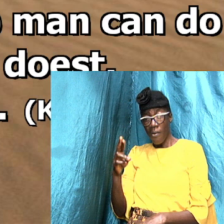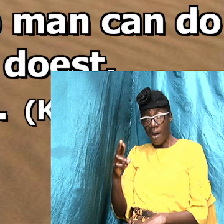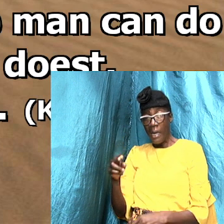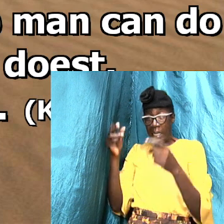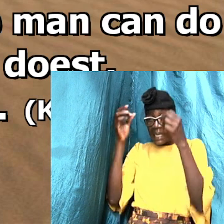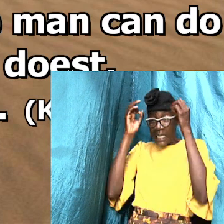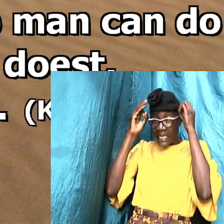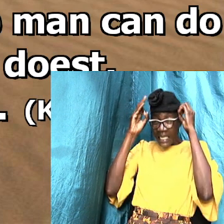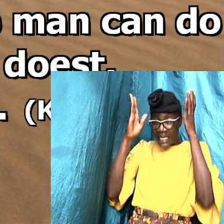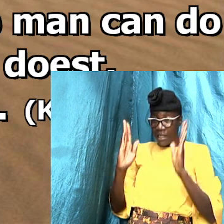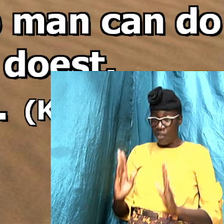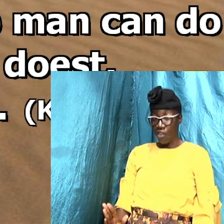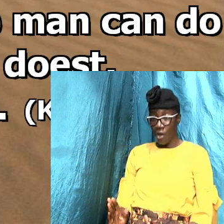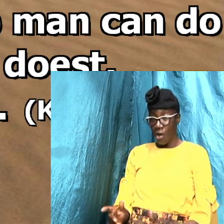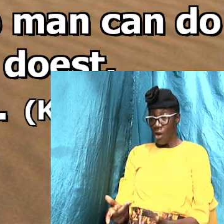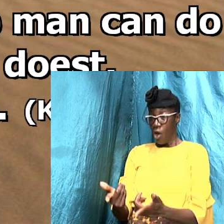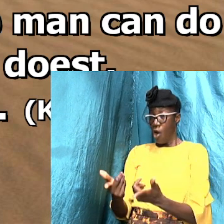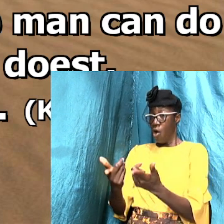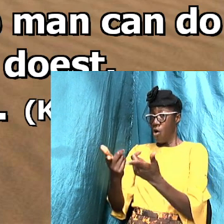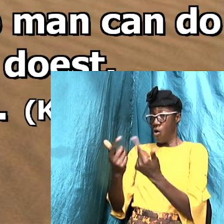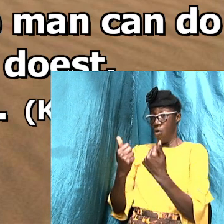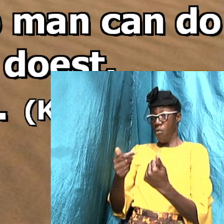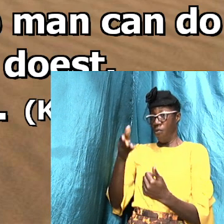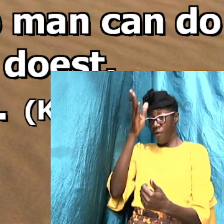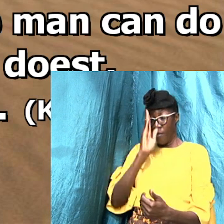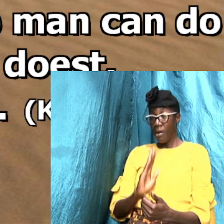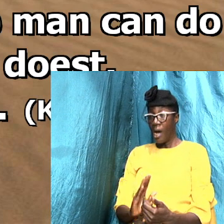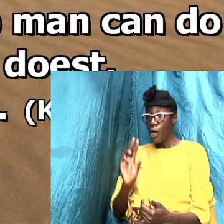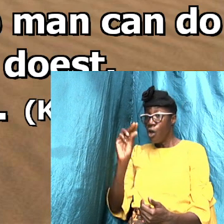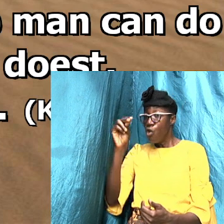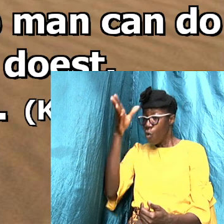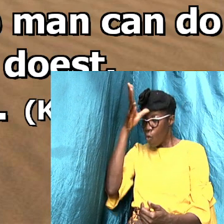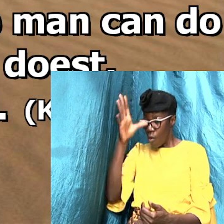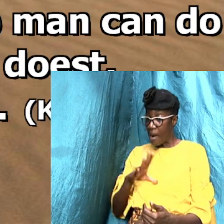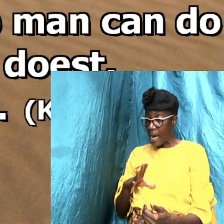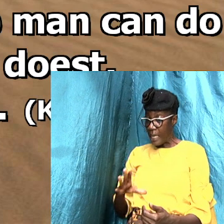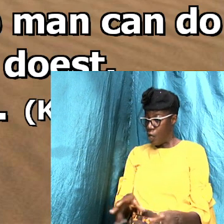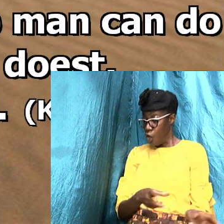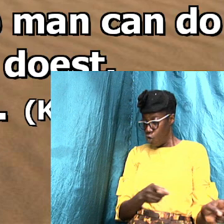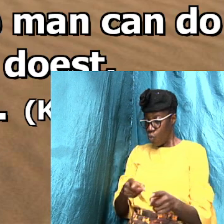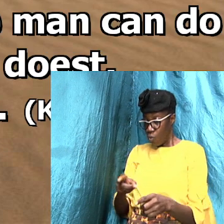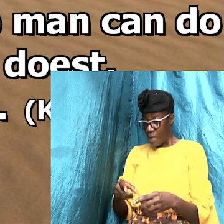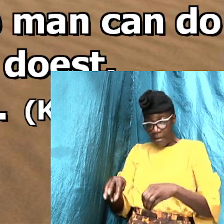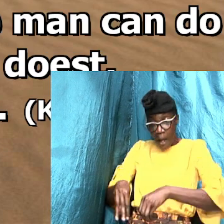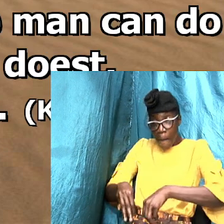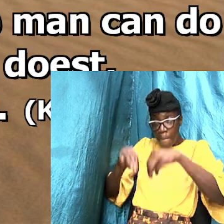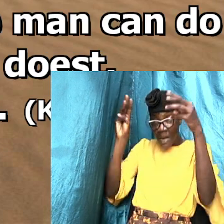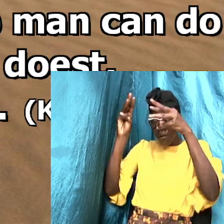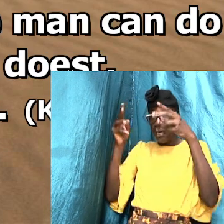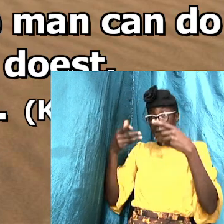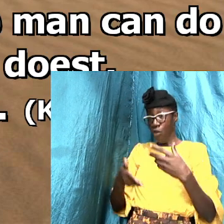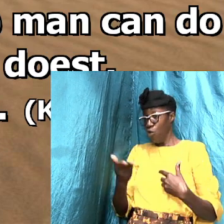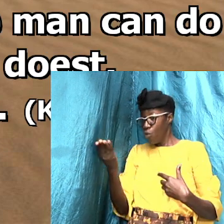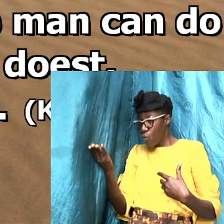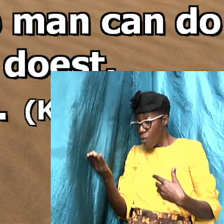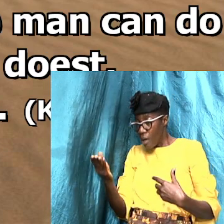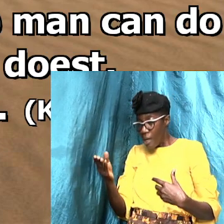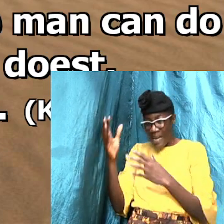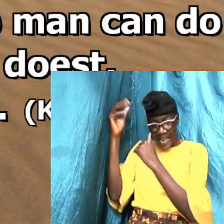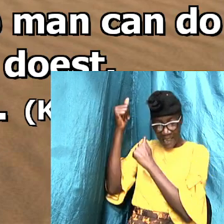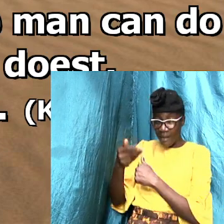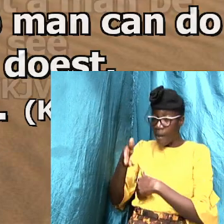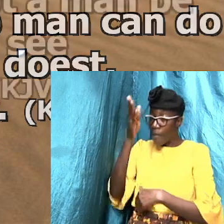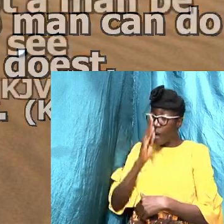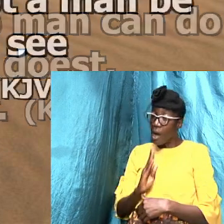teacher that come from God. For no man can do these miracles that thou doest except God